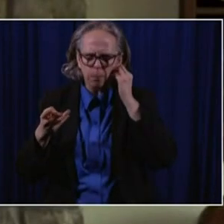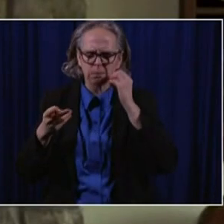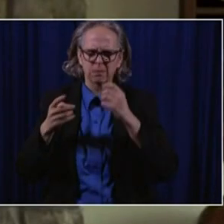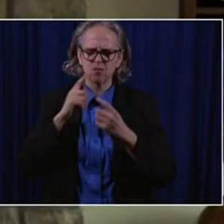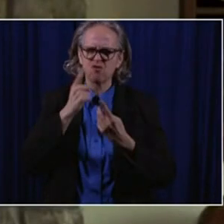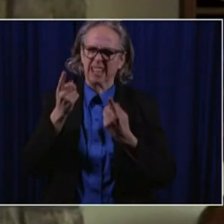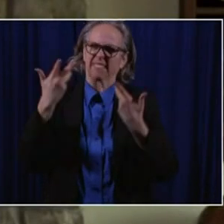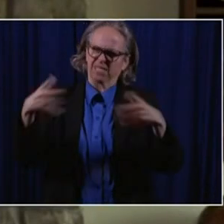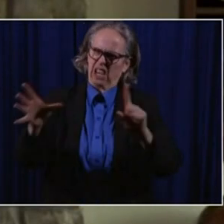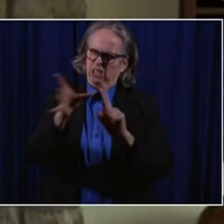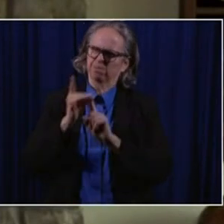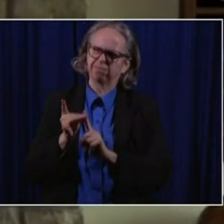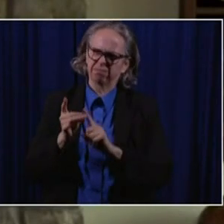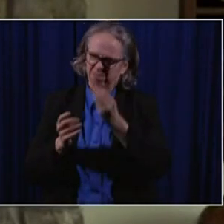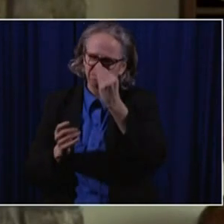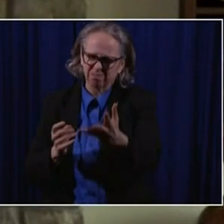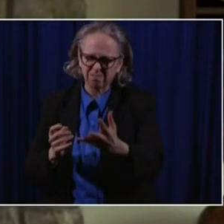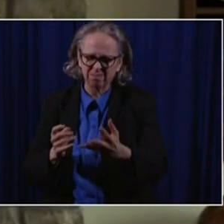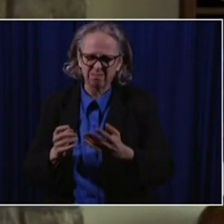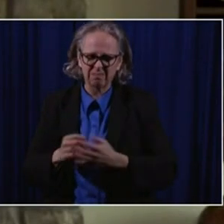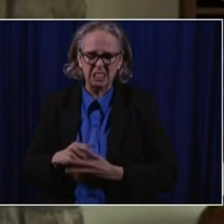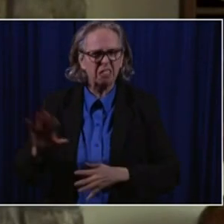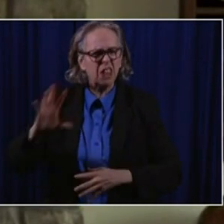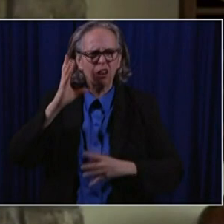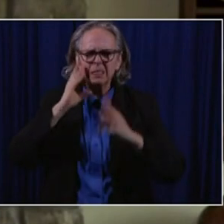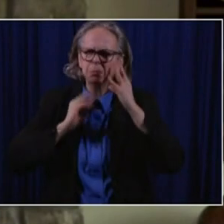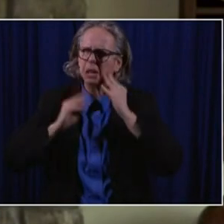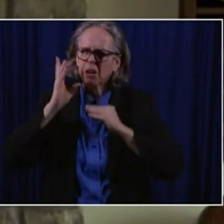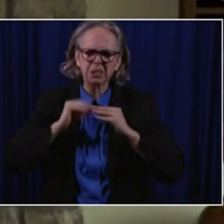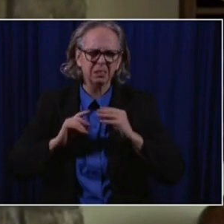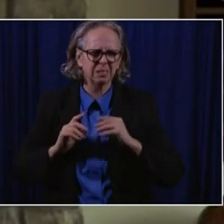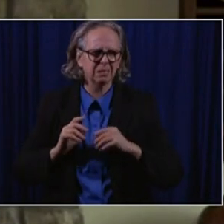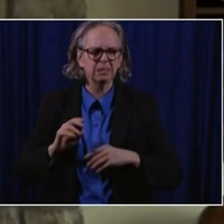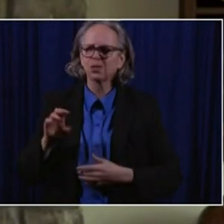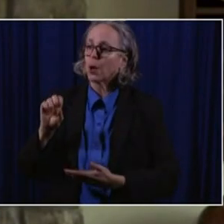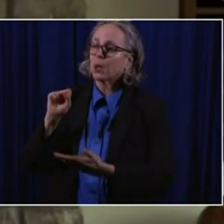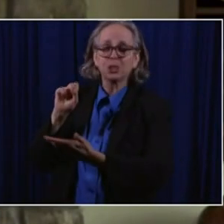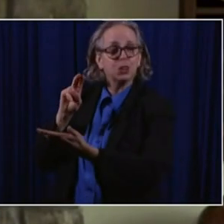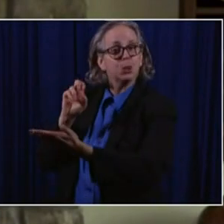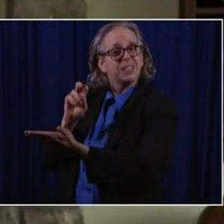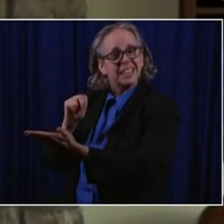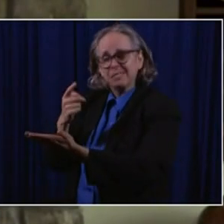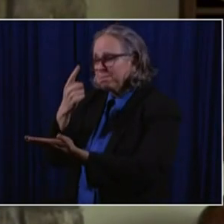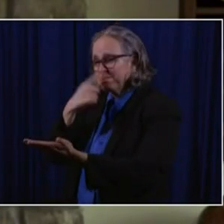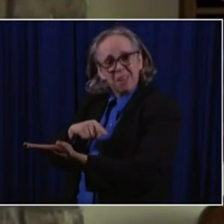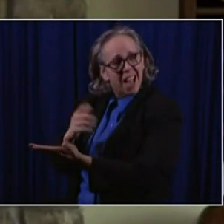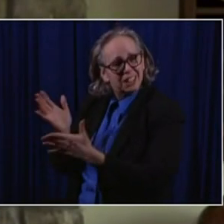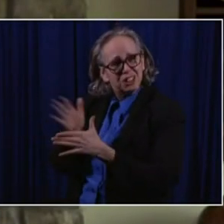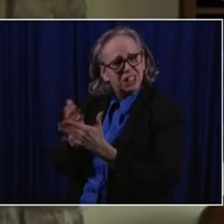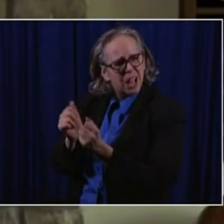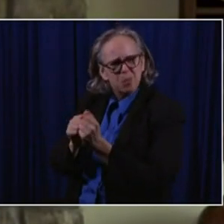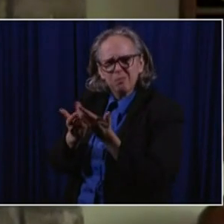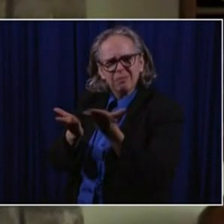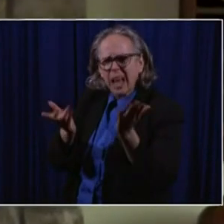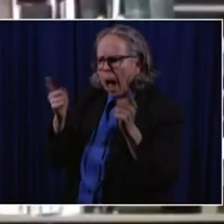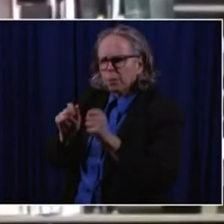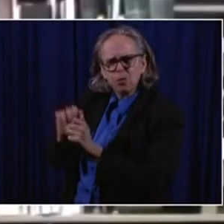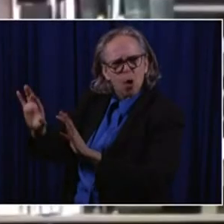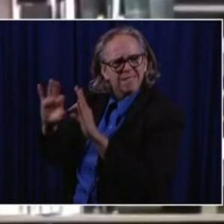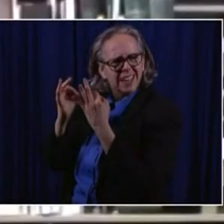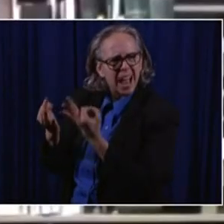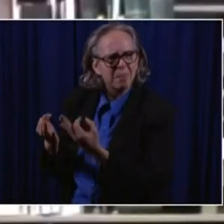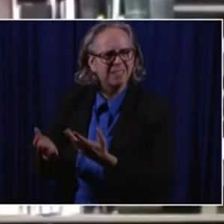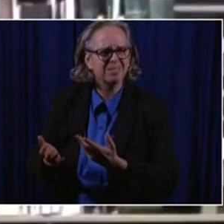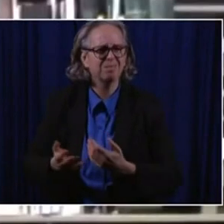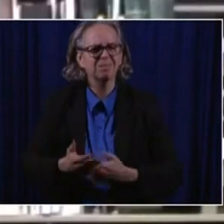different experiences. So Susan, tell us a little bit about what, you know, what, uh, what your experience has been. Um, certainly